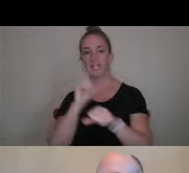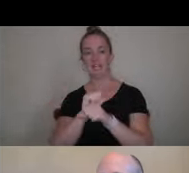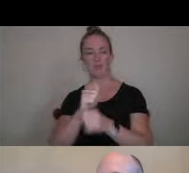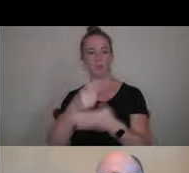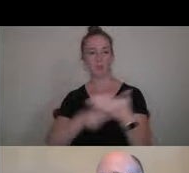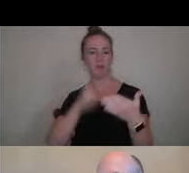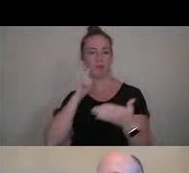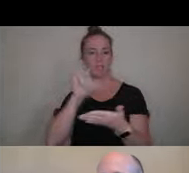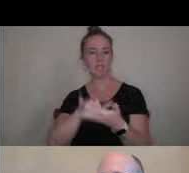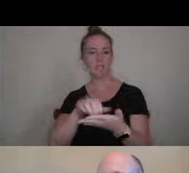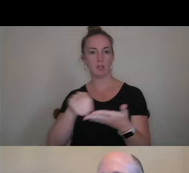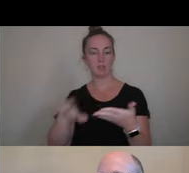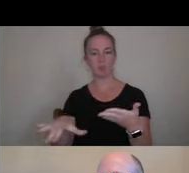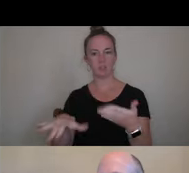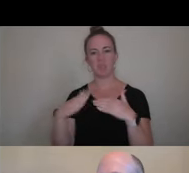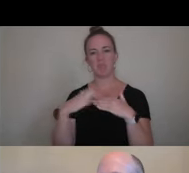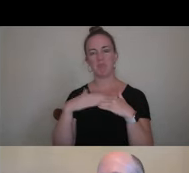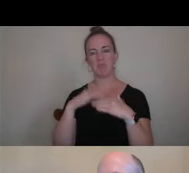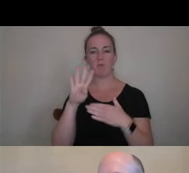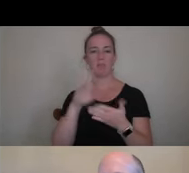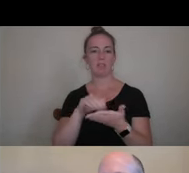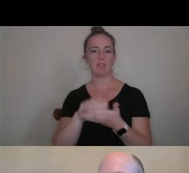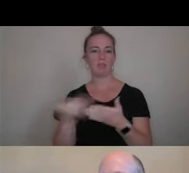this student is just over $4,000.